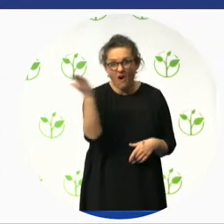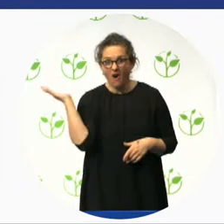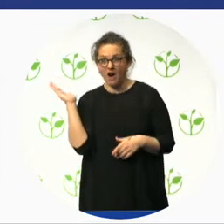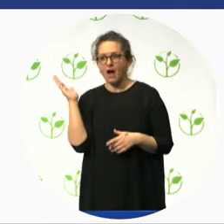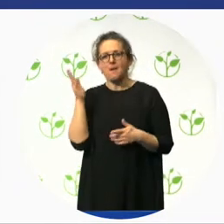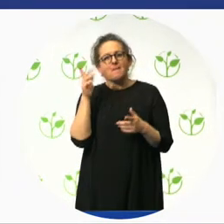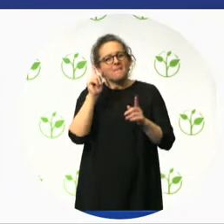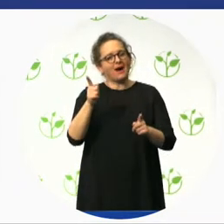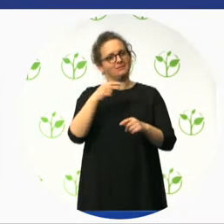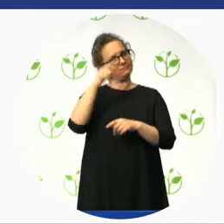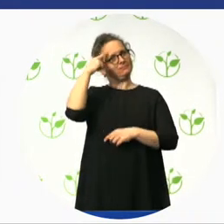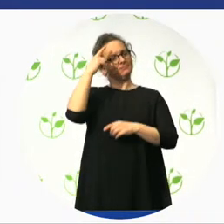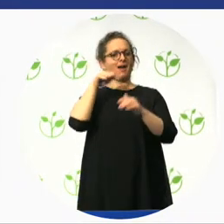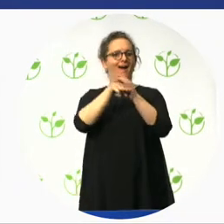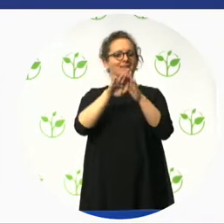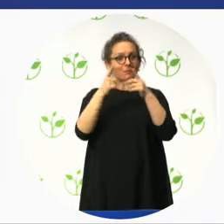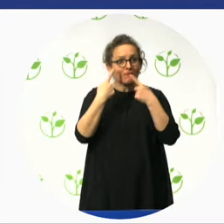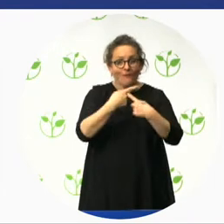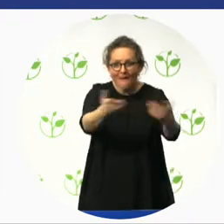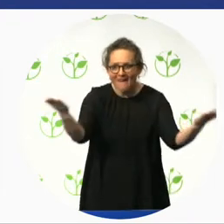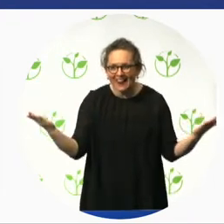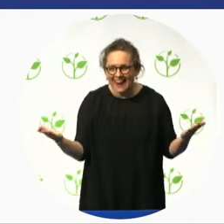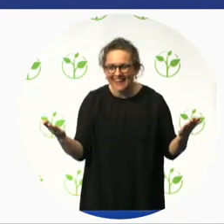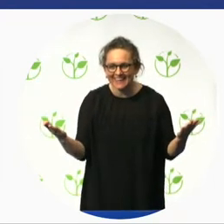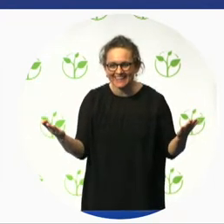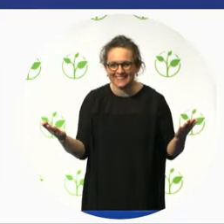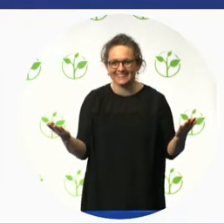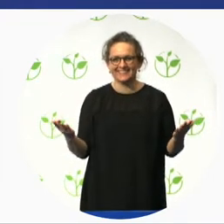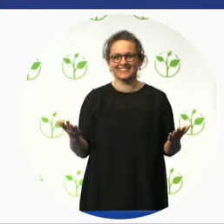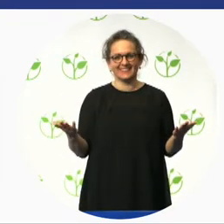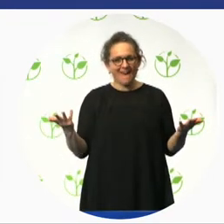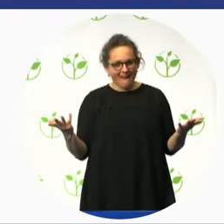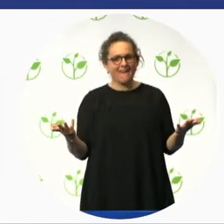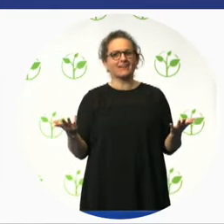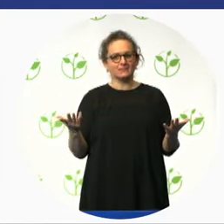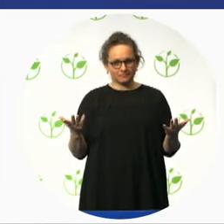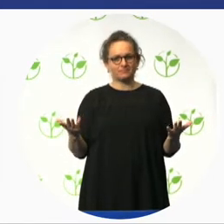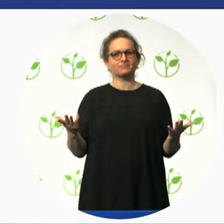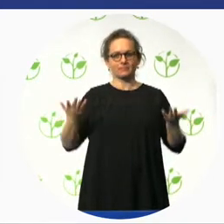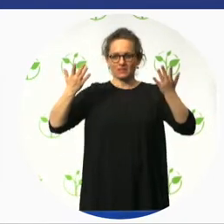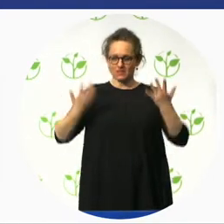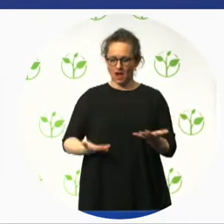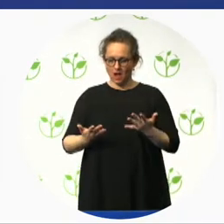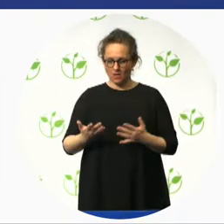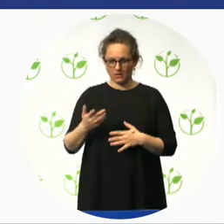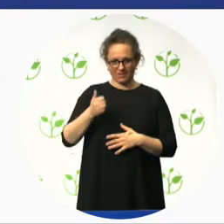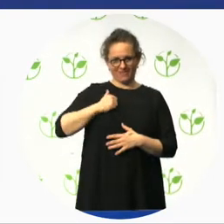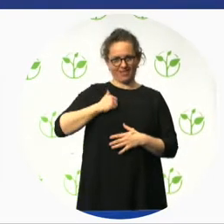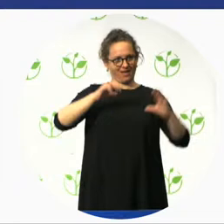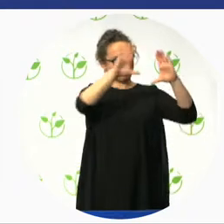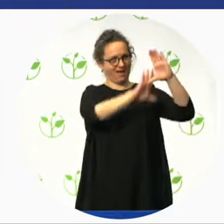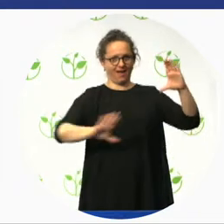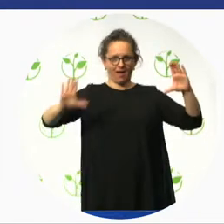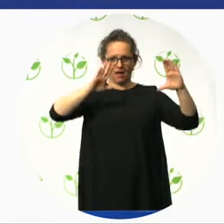And that is what we see in Canada more and more. So, in terms of our certification program, what do we rate? What do we certify?